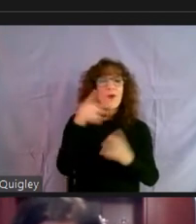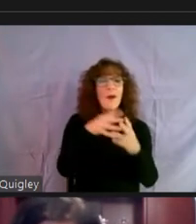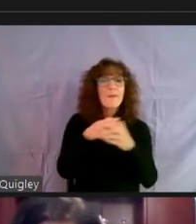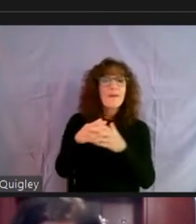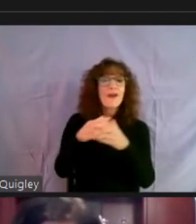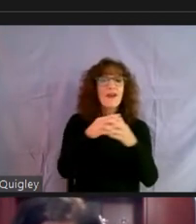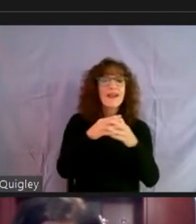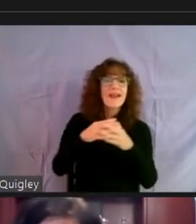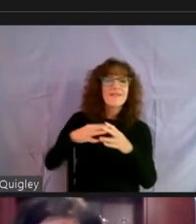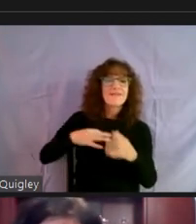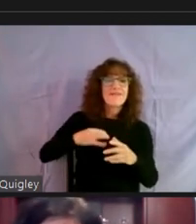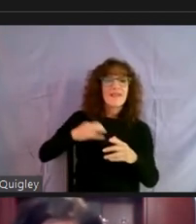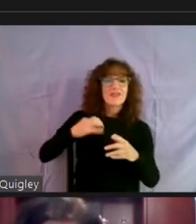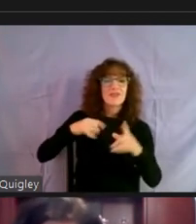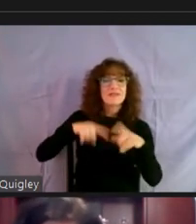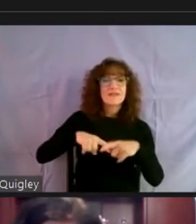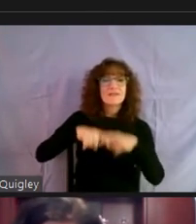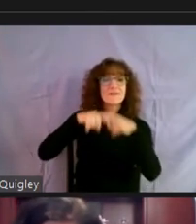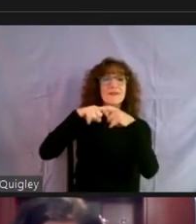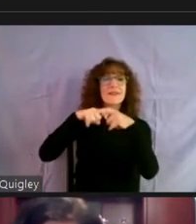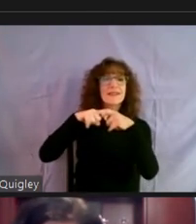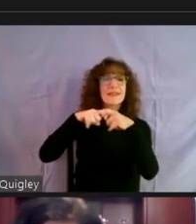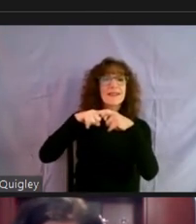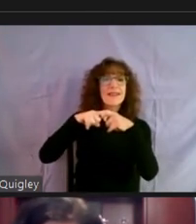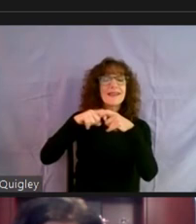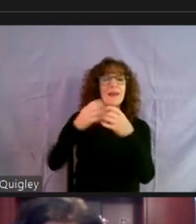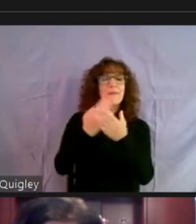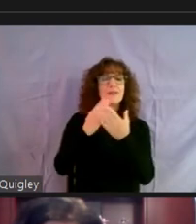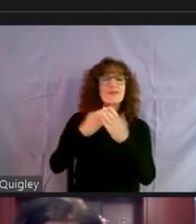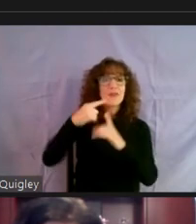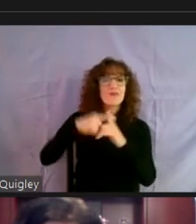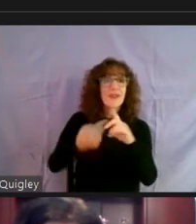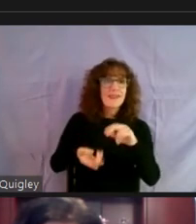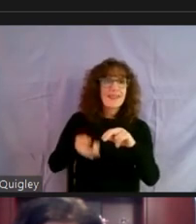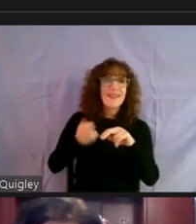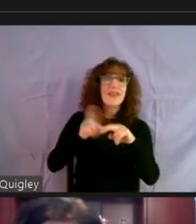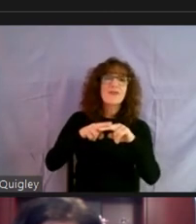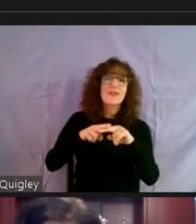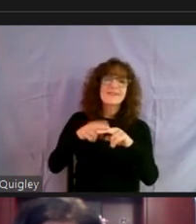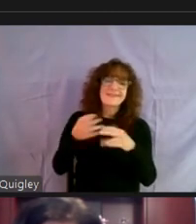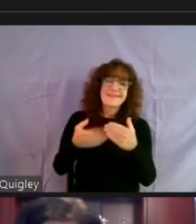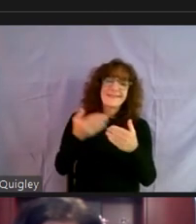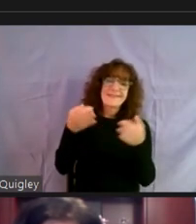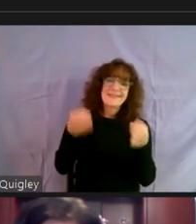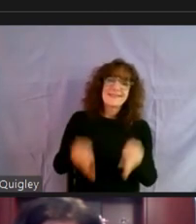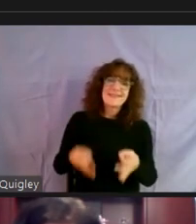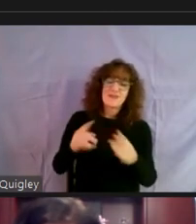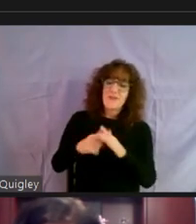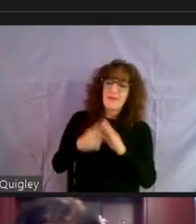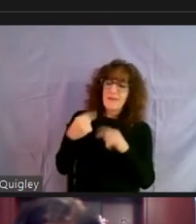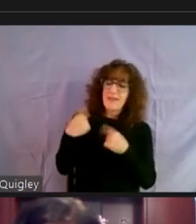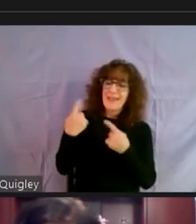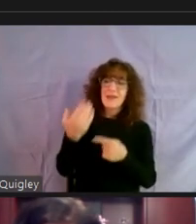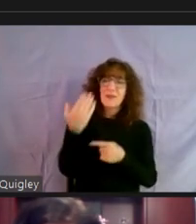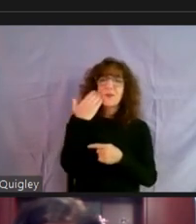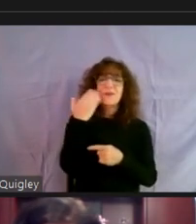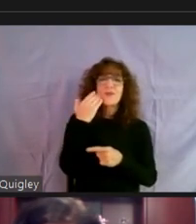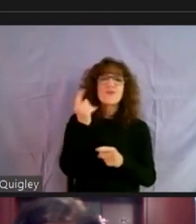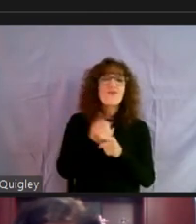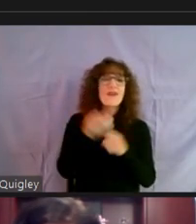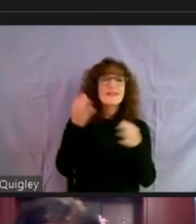suspending budgeted running during this time period. That was an easy decision to make right from the get go. We knew that that was the right decision to